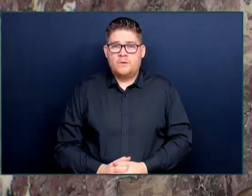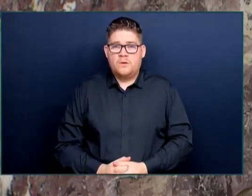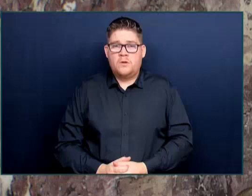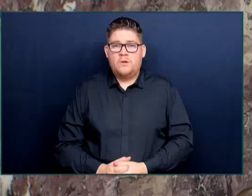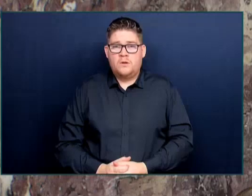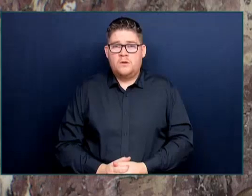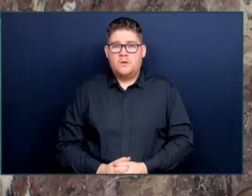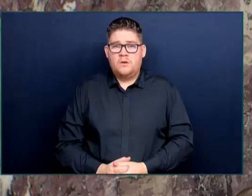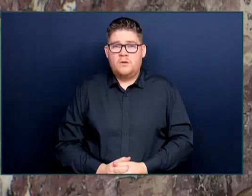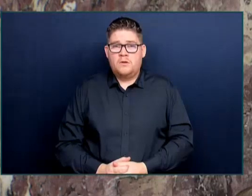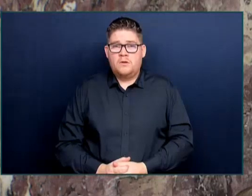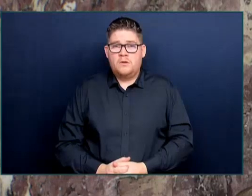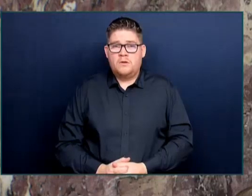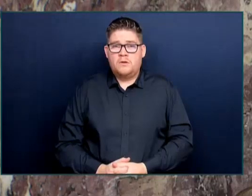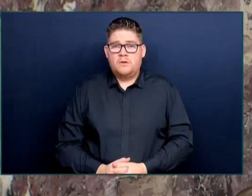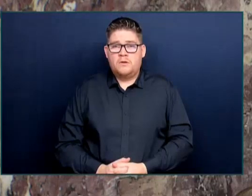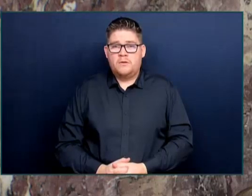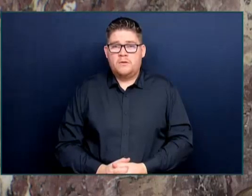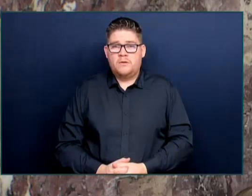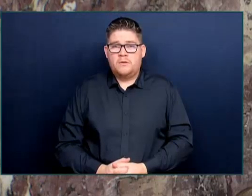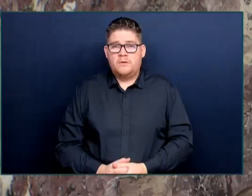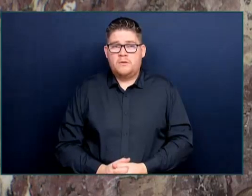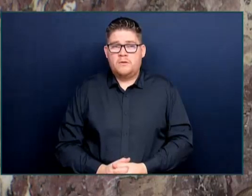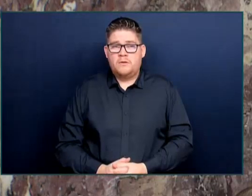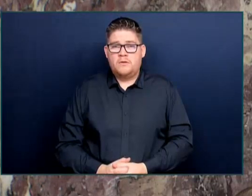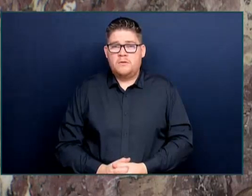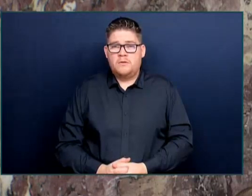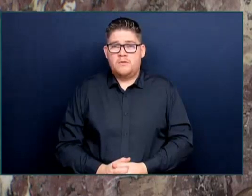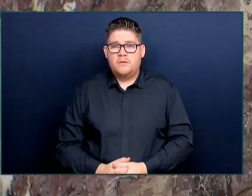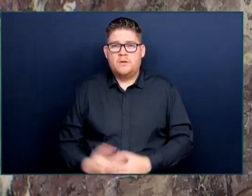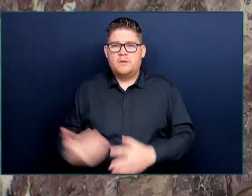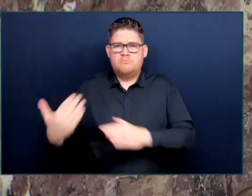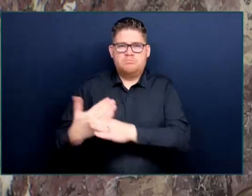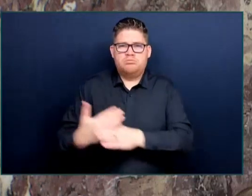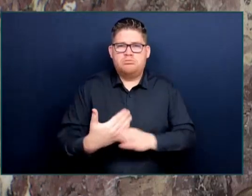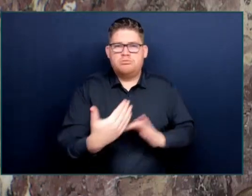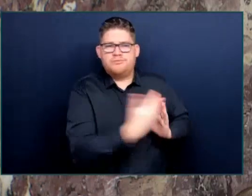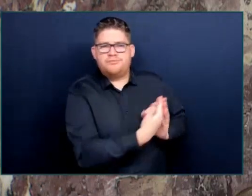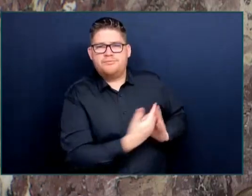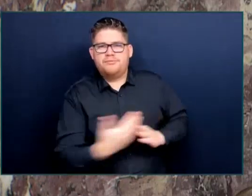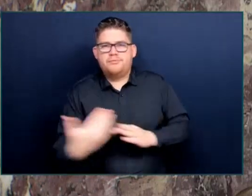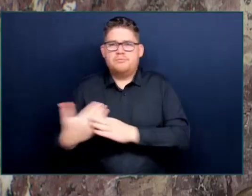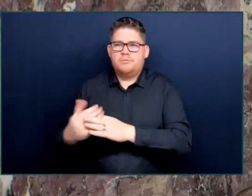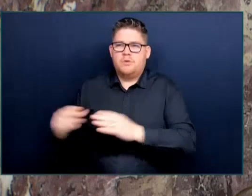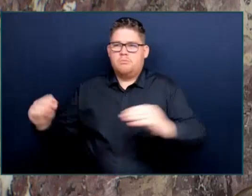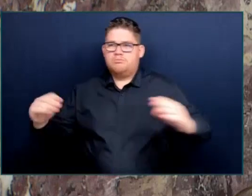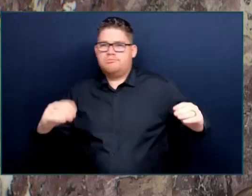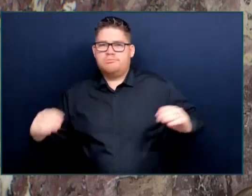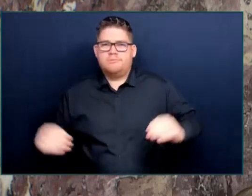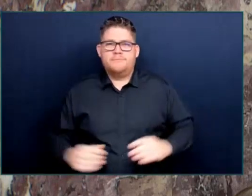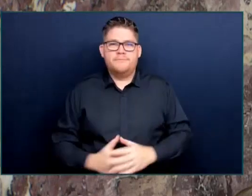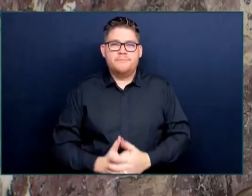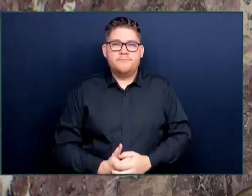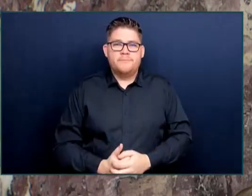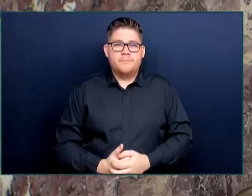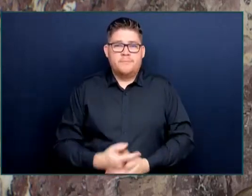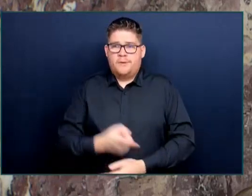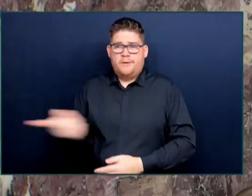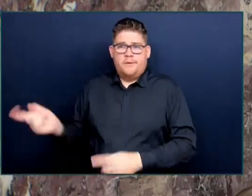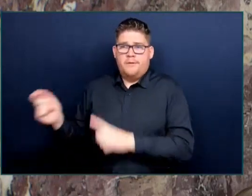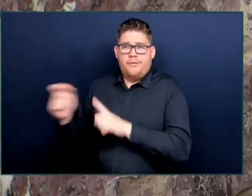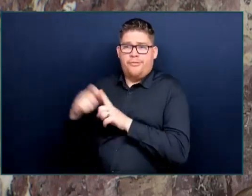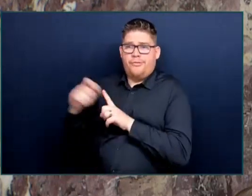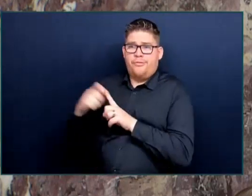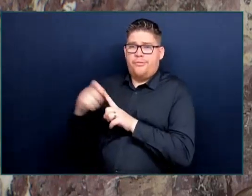Please continue. trying to give an answer to a question and what do you do, you get heckled. Anyway. Anyway, hon. Speaker. Shh. Members.